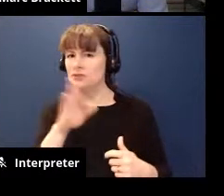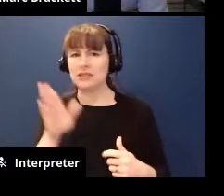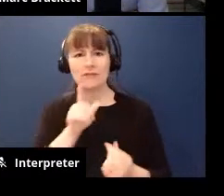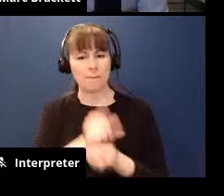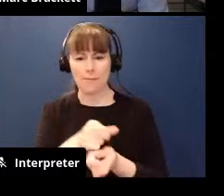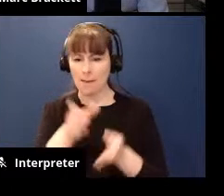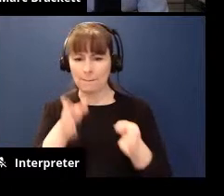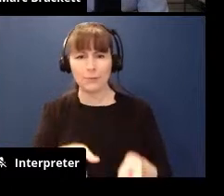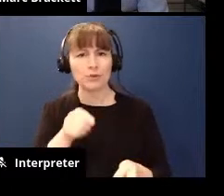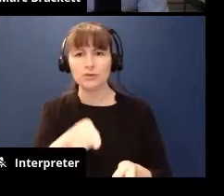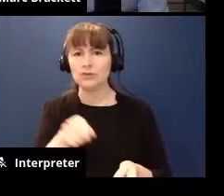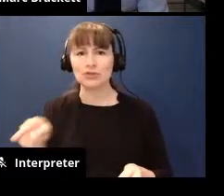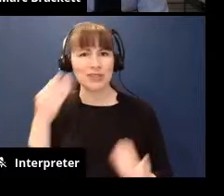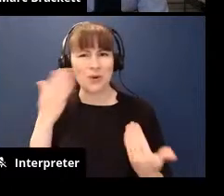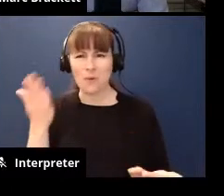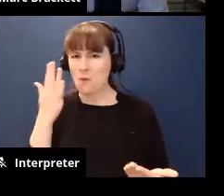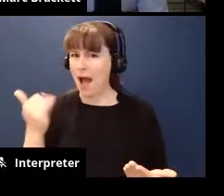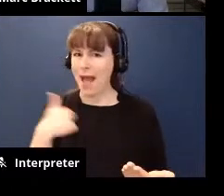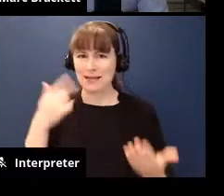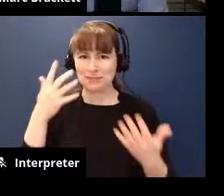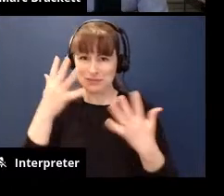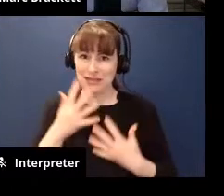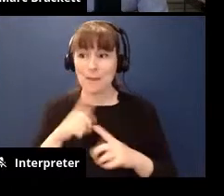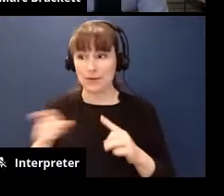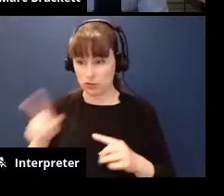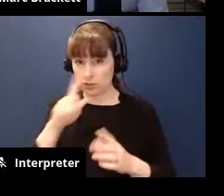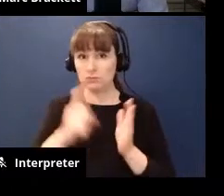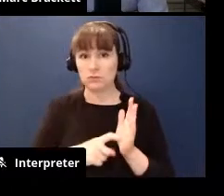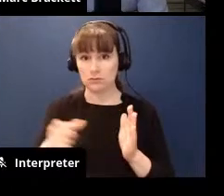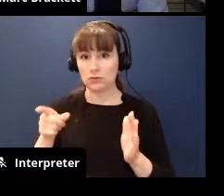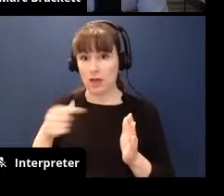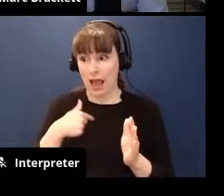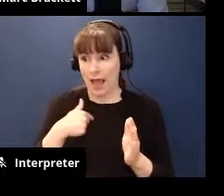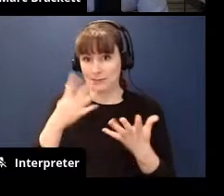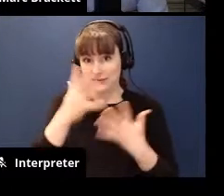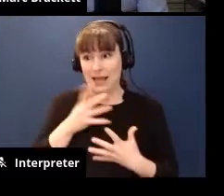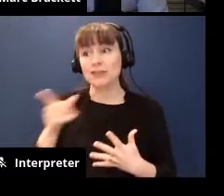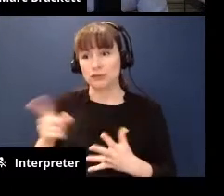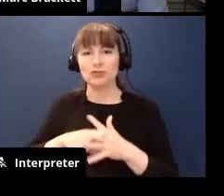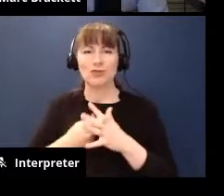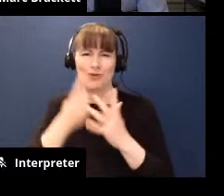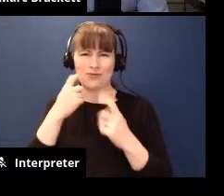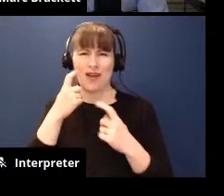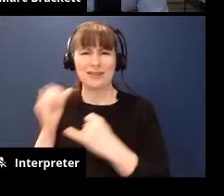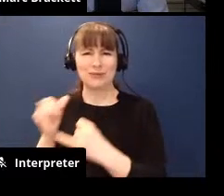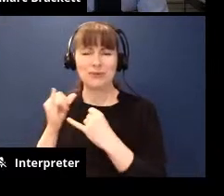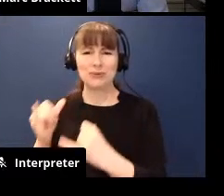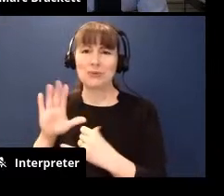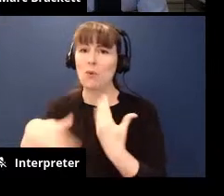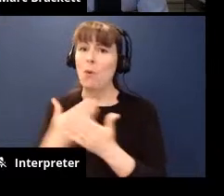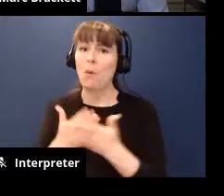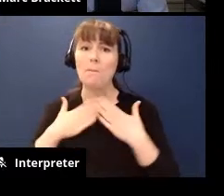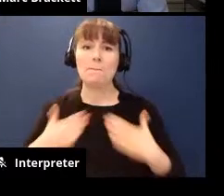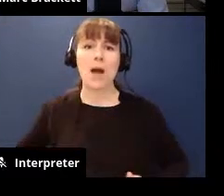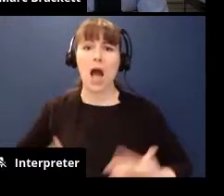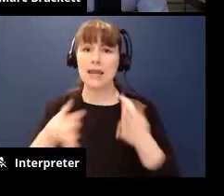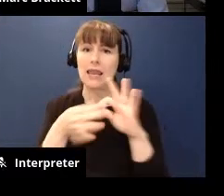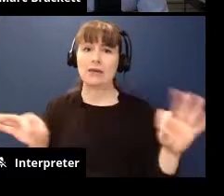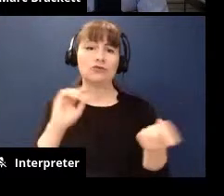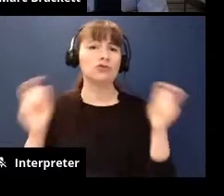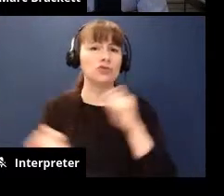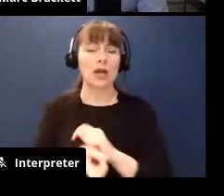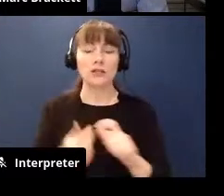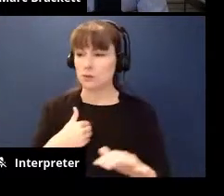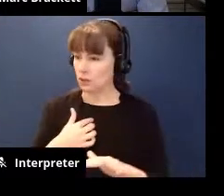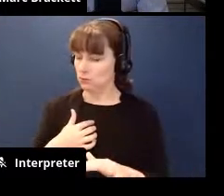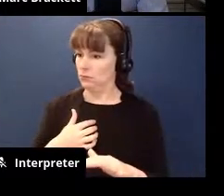family member she didn't know why i was sad but she could tell i was sad then she just started crying too and like her whole body language changed and i was